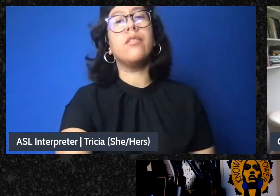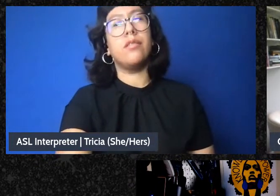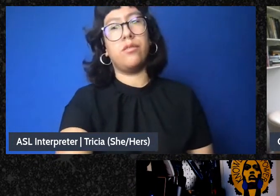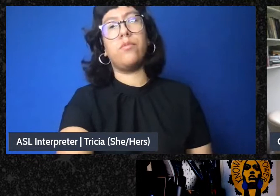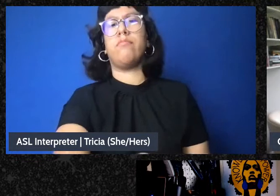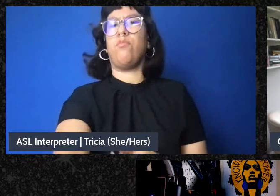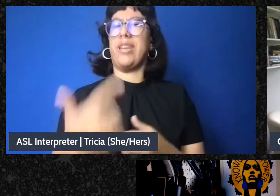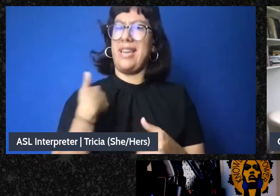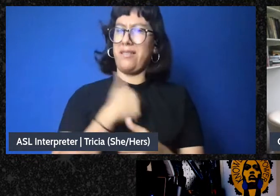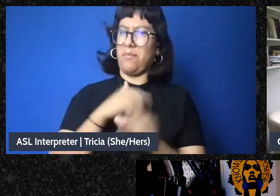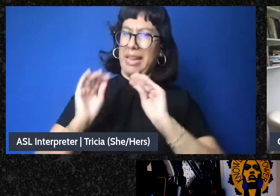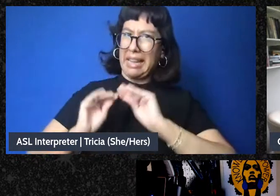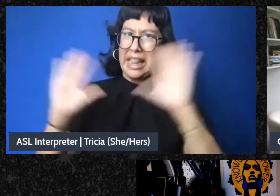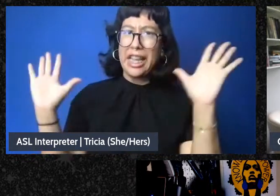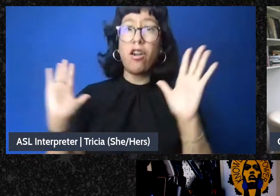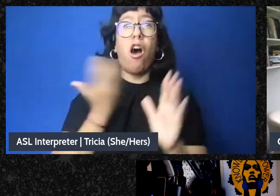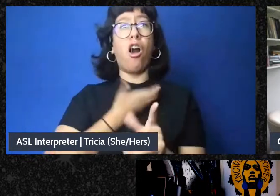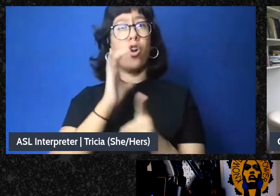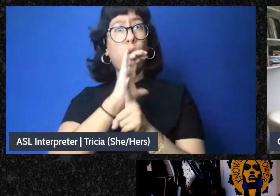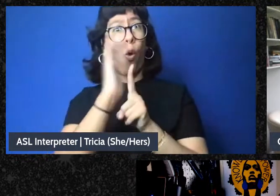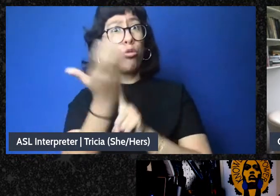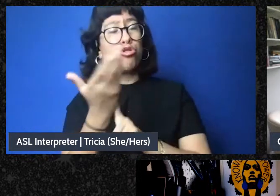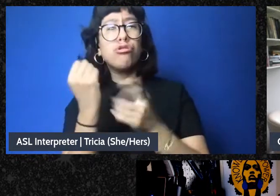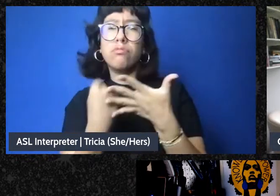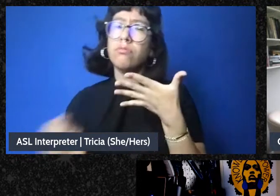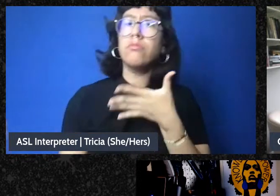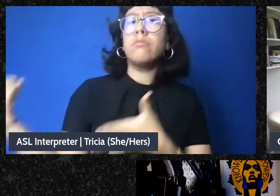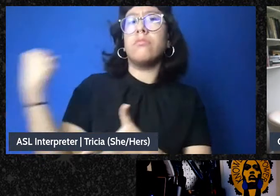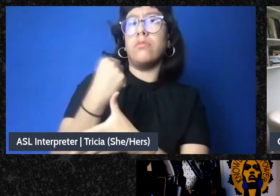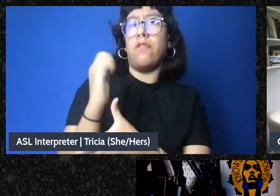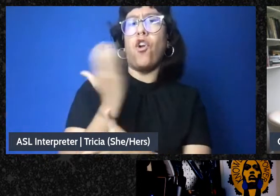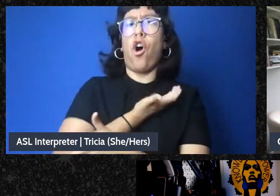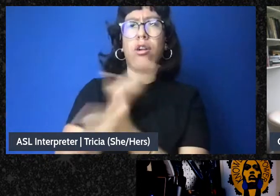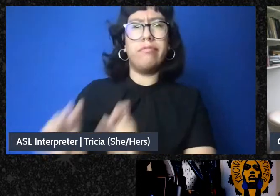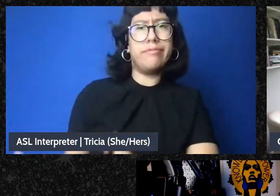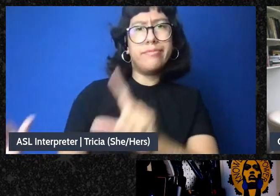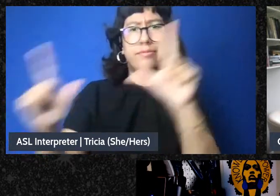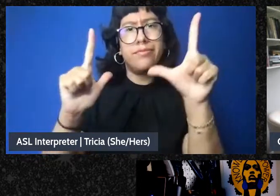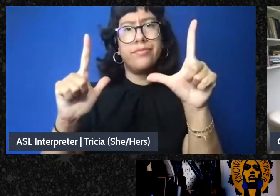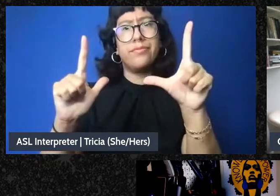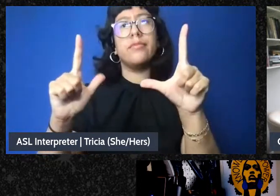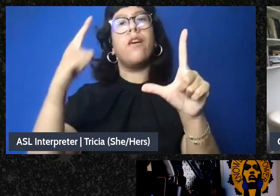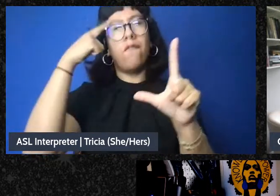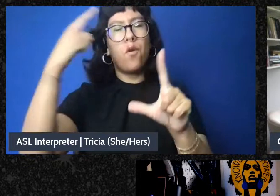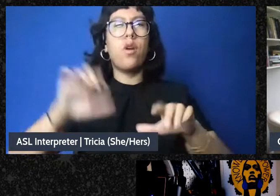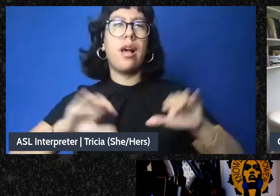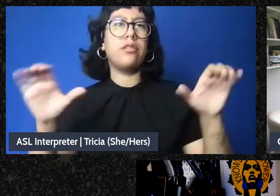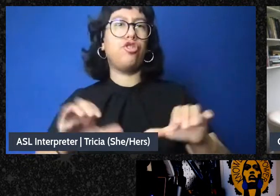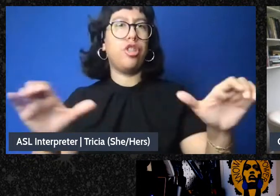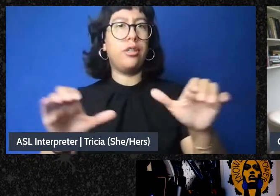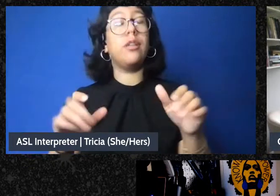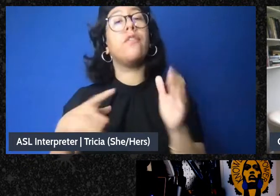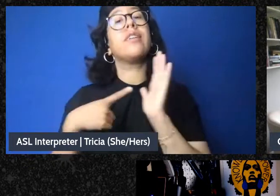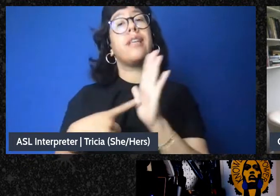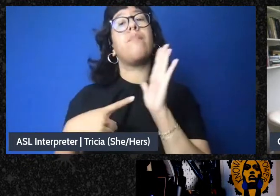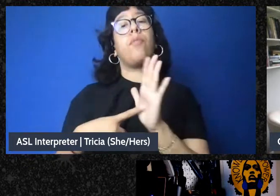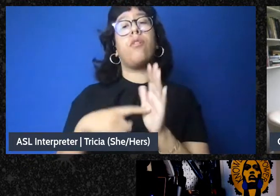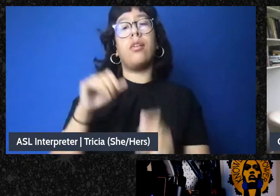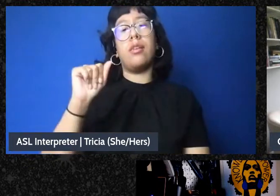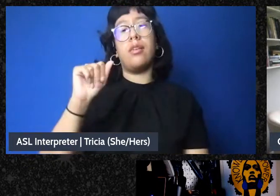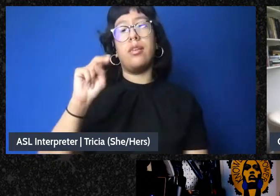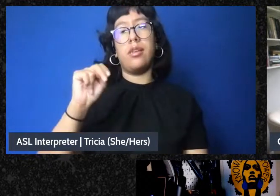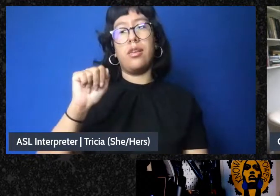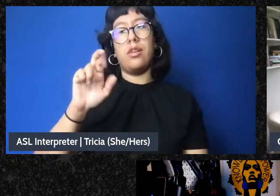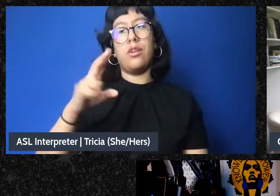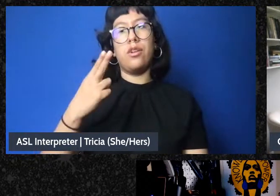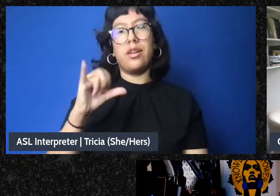cultures are our first framework for action. Particularly, there's a great affinity with the anarchist principles of mutual aid,